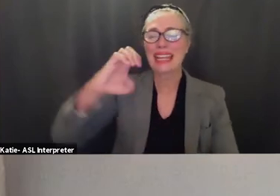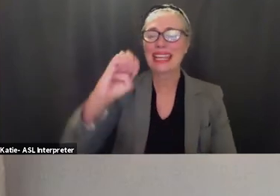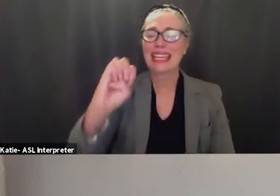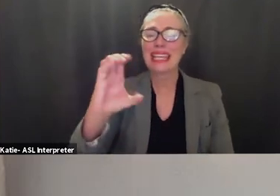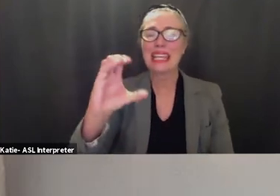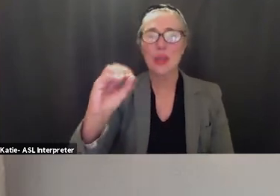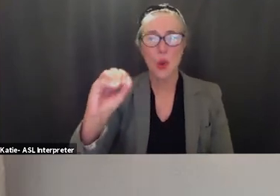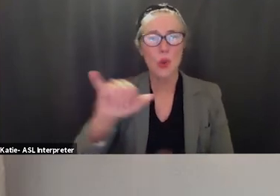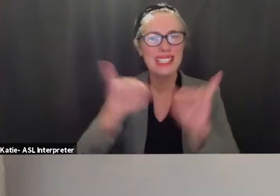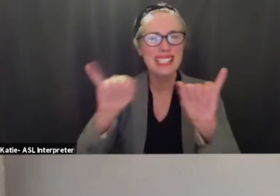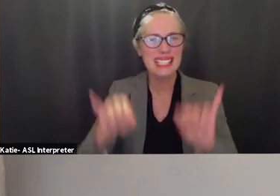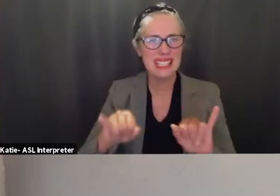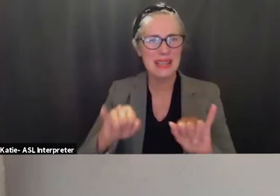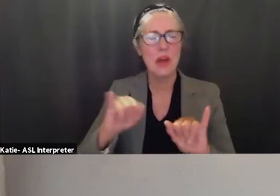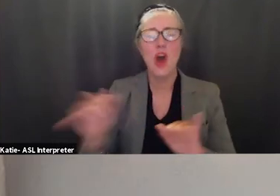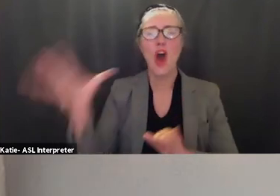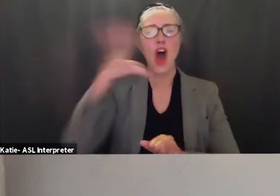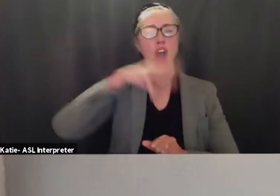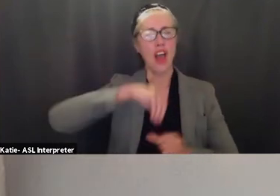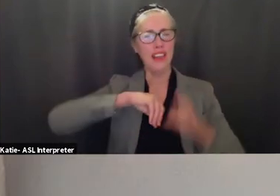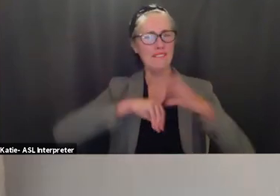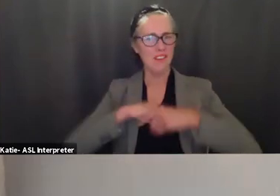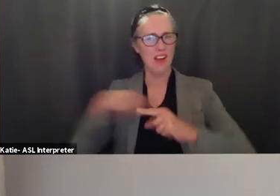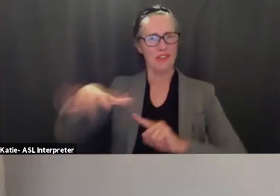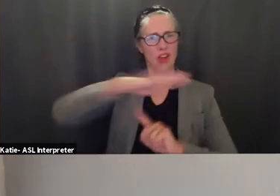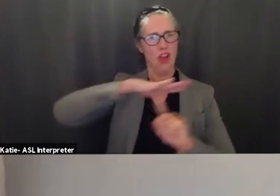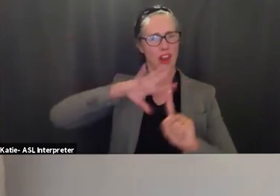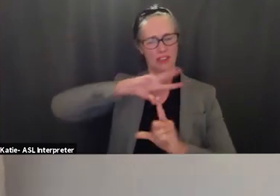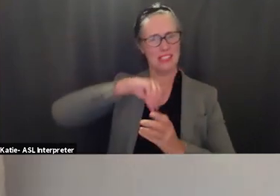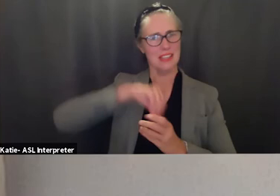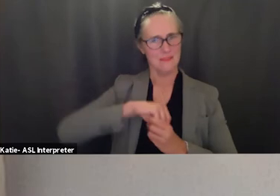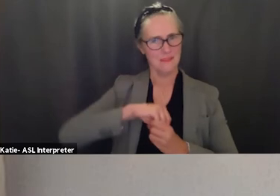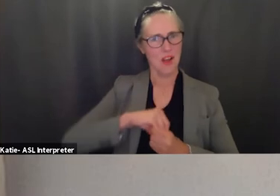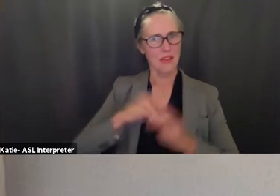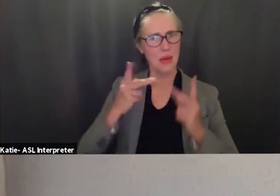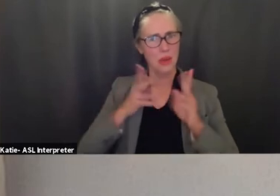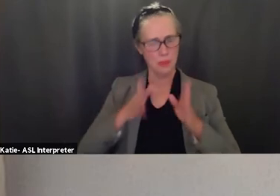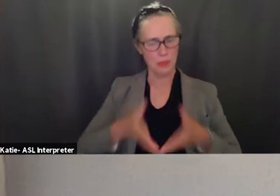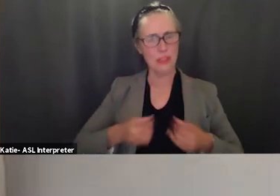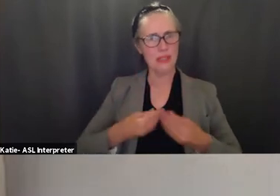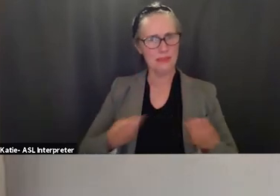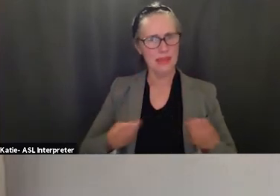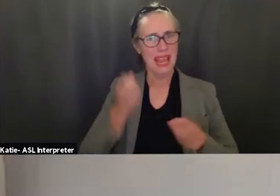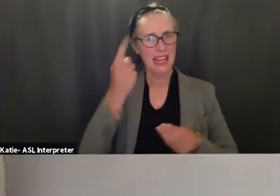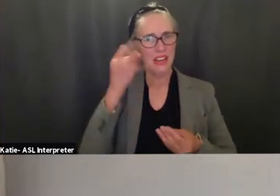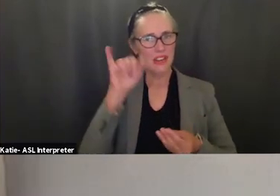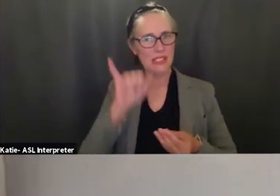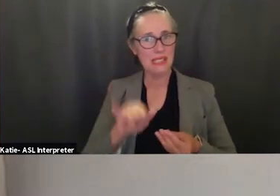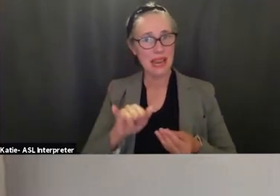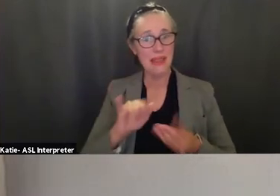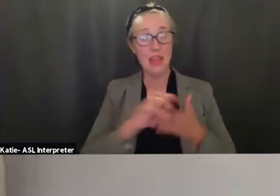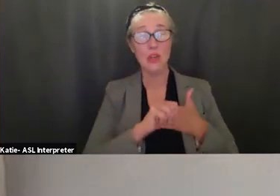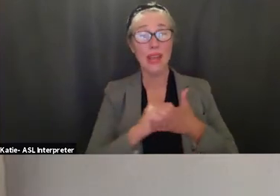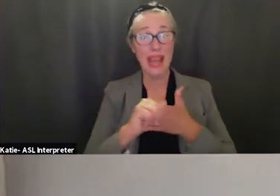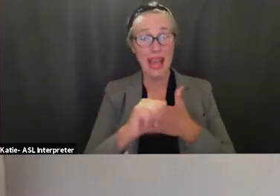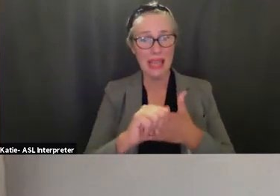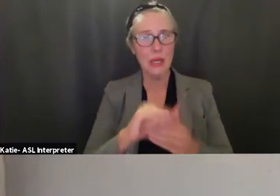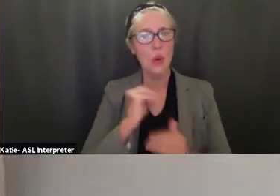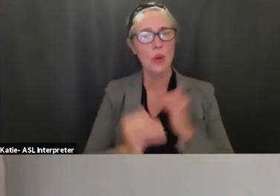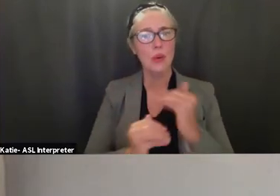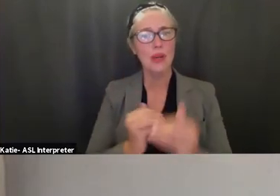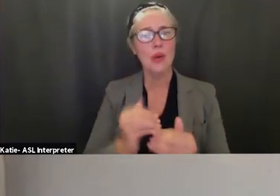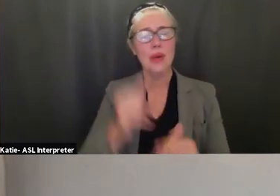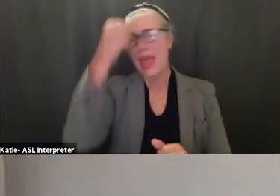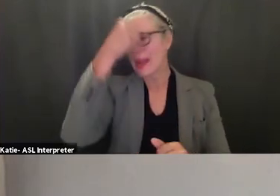you know incorporate that and and where we're going and then and then also i was just thinking in back in the early parts when we talk